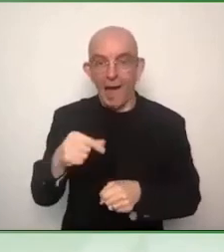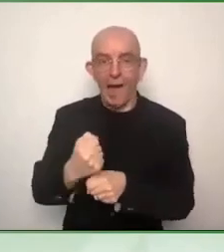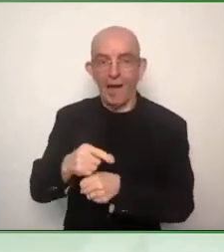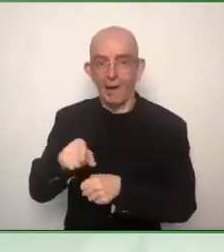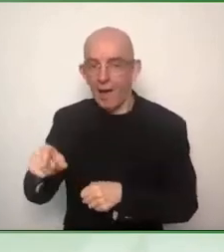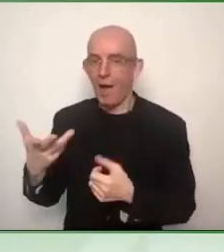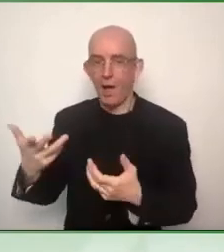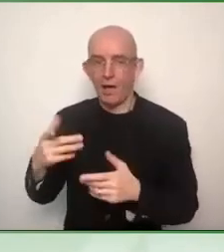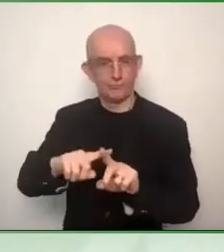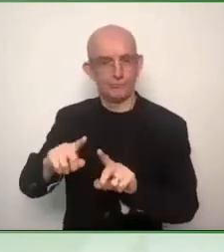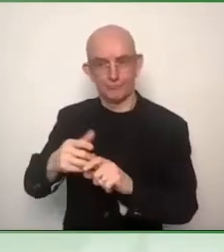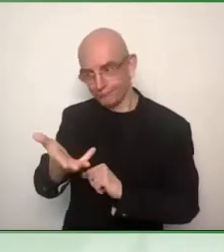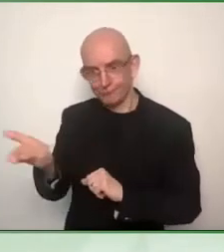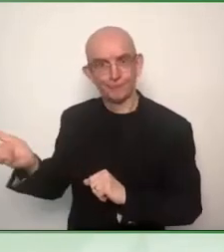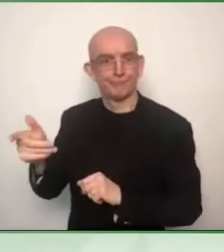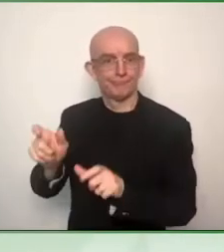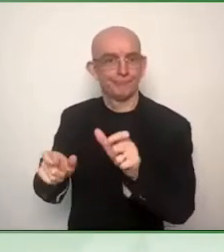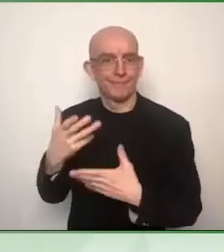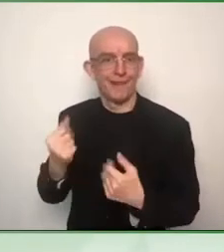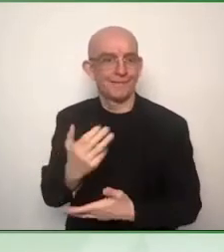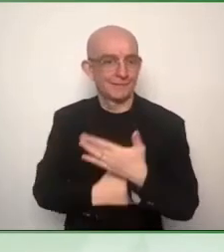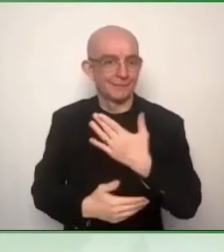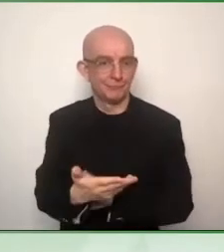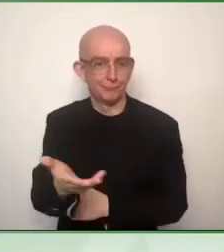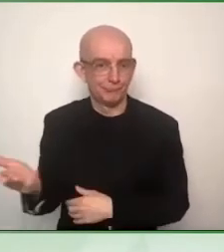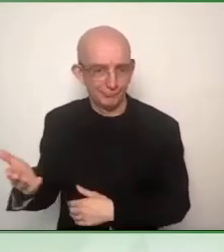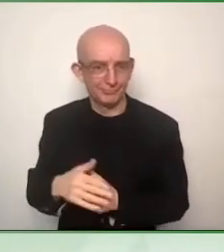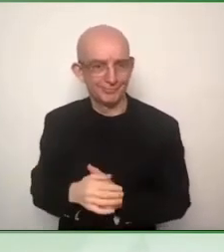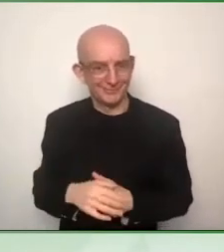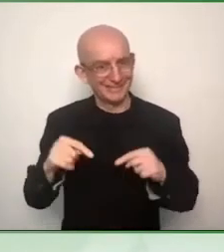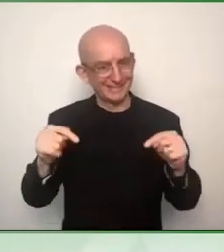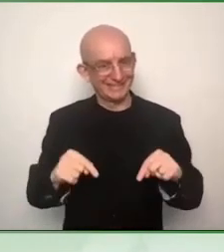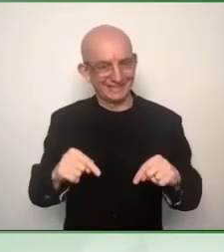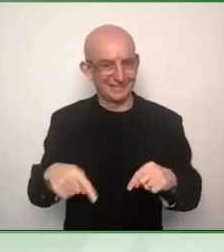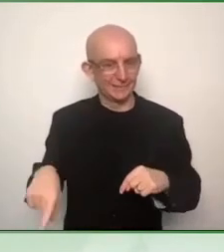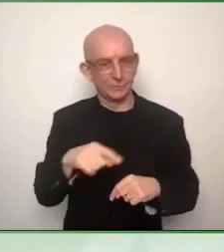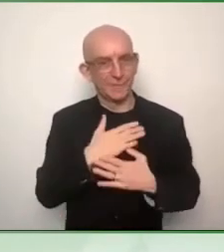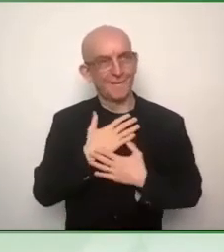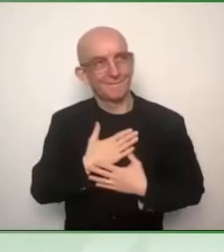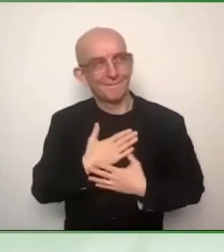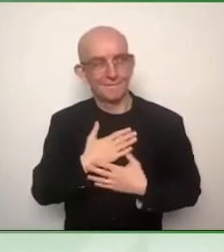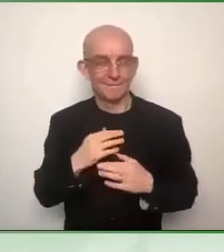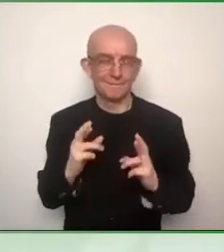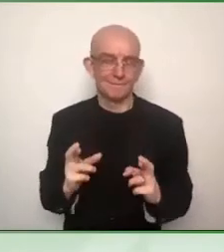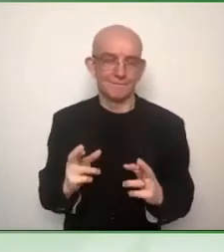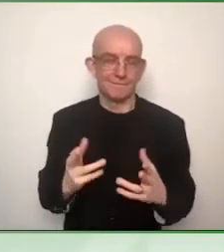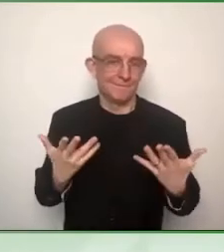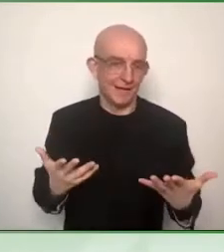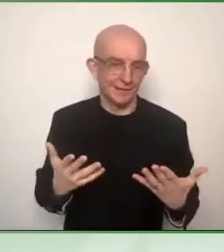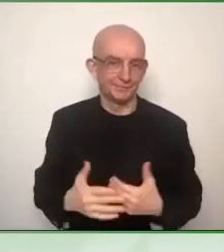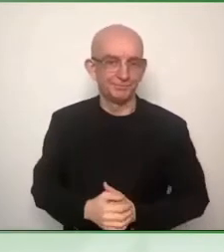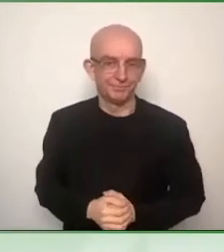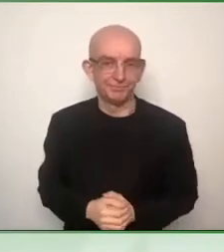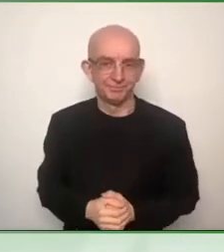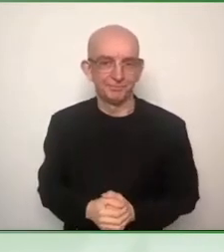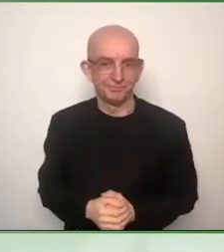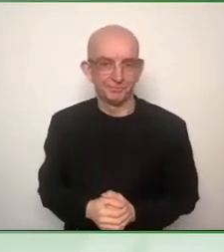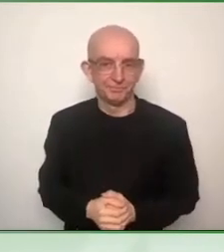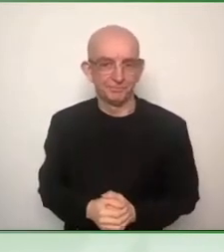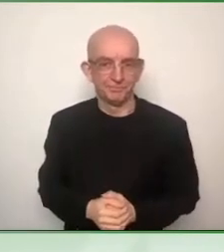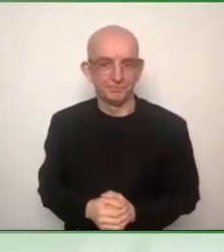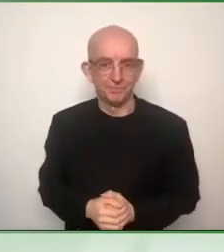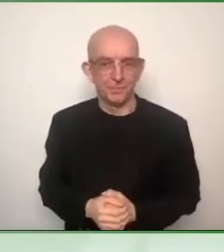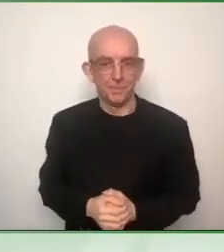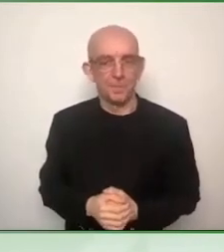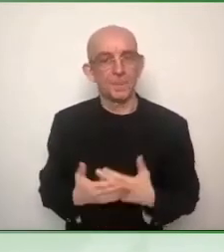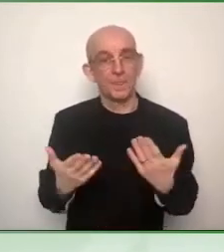is that the products and the services serve the needs of the people. So, and including,